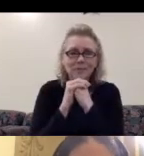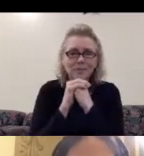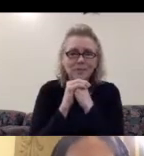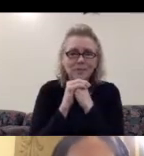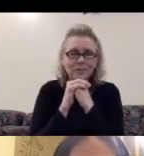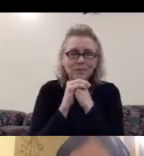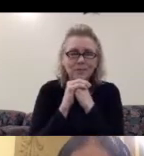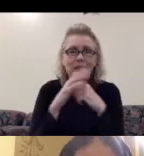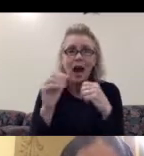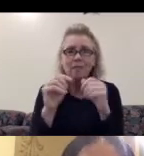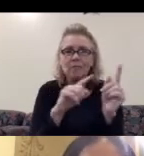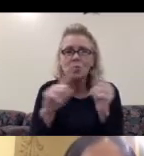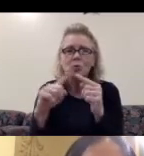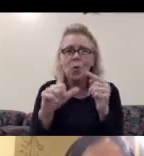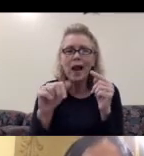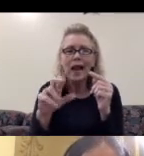to the landscape, please.